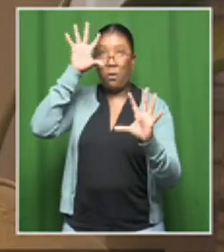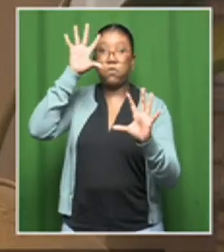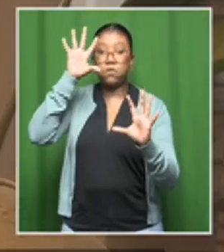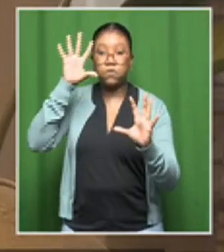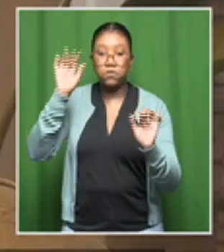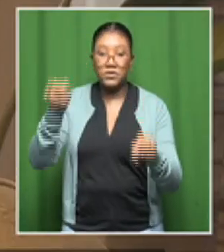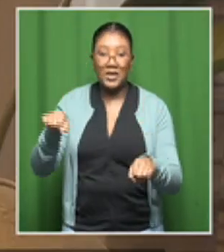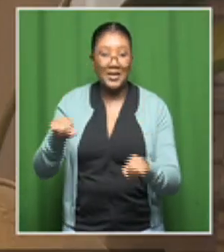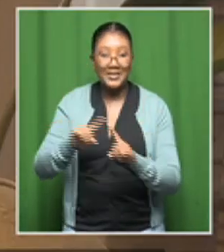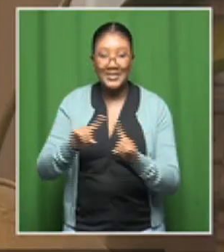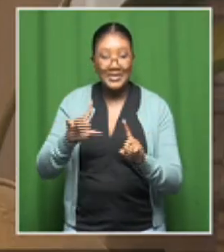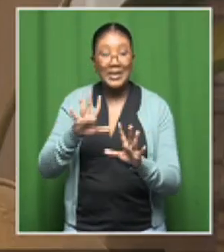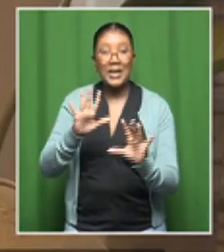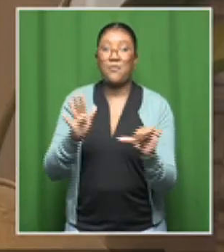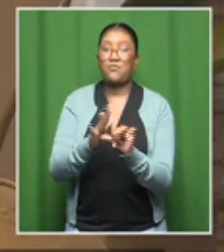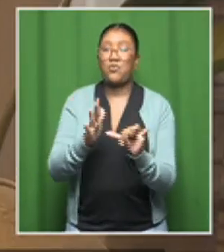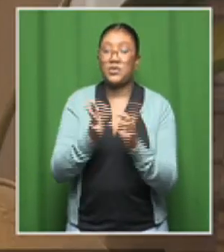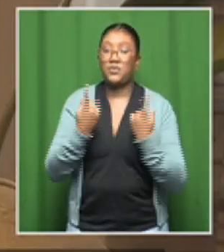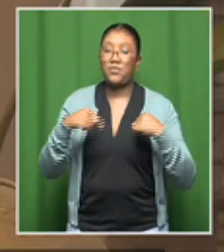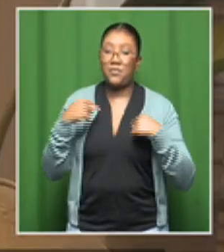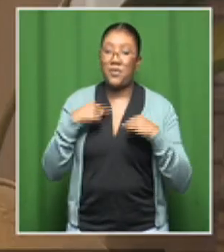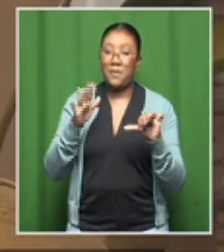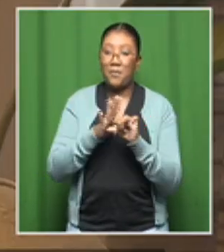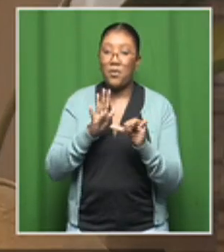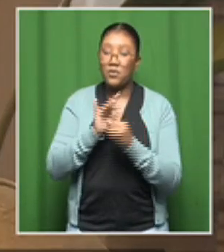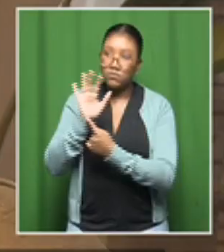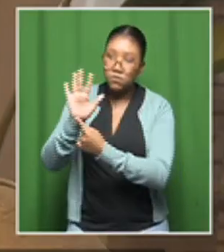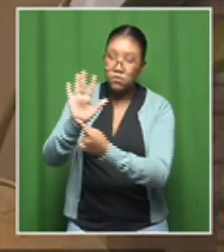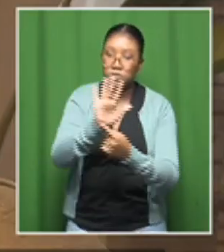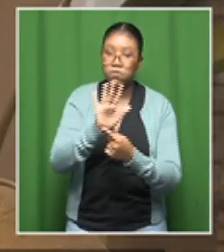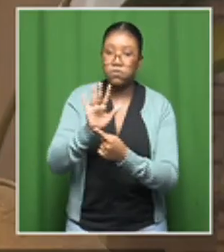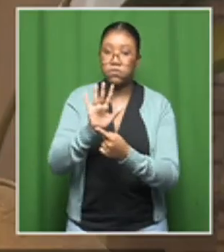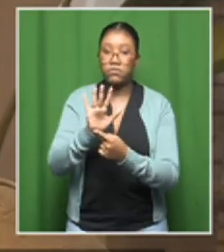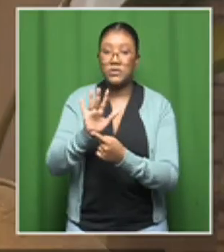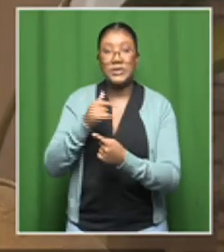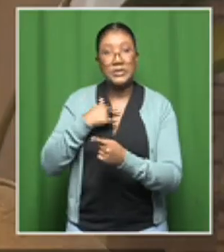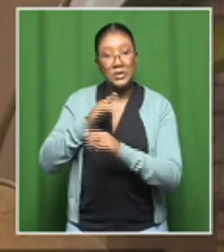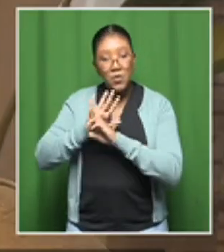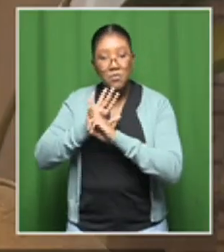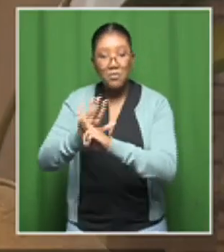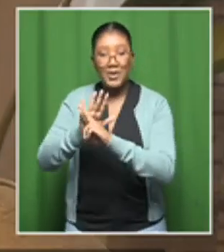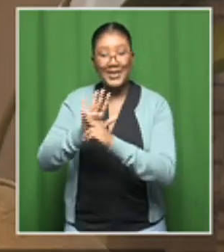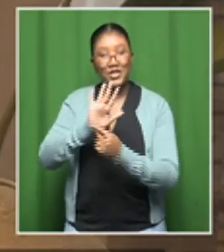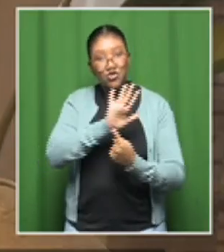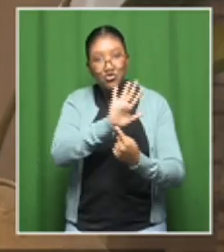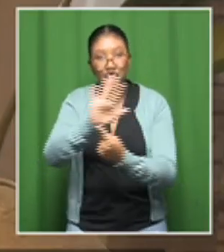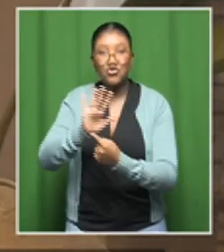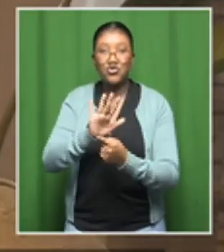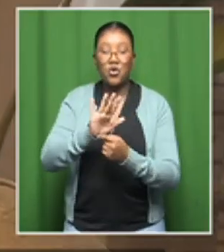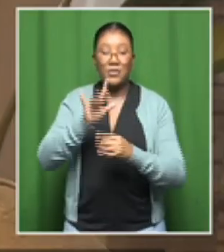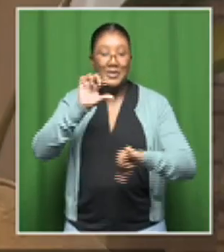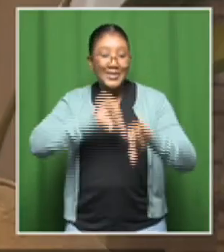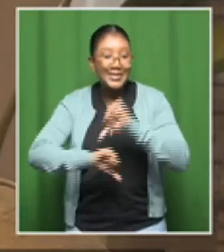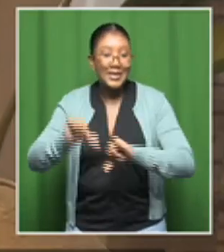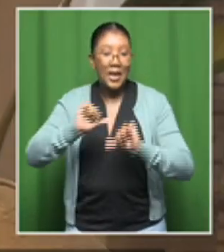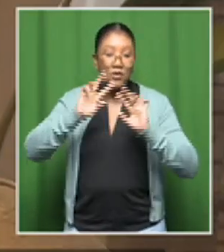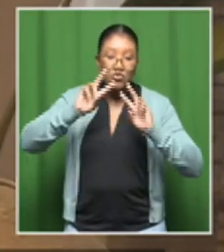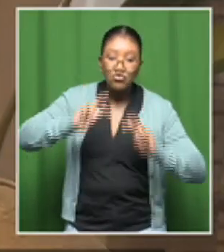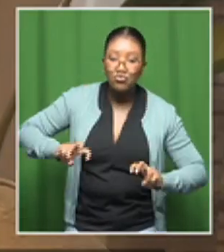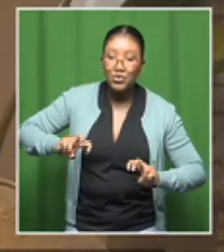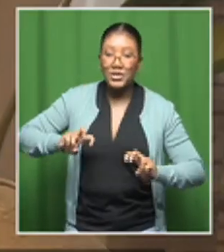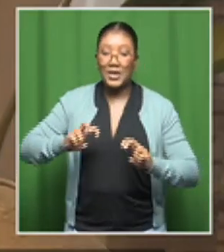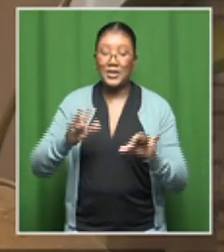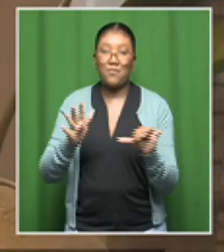important, I think, that we showcase what is happening in terms of science and innovation research in our country and